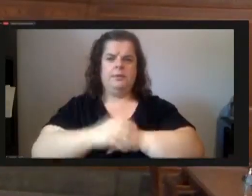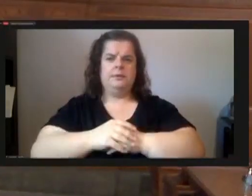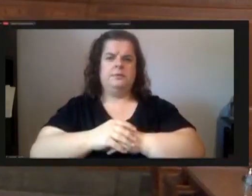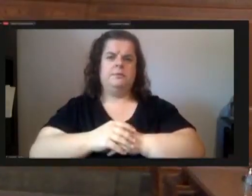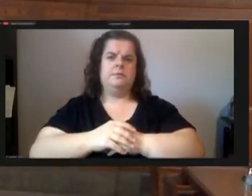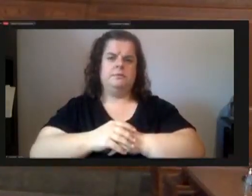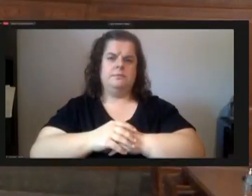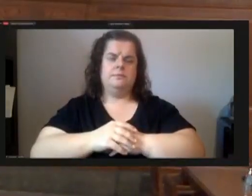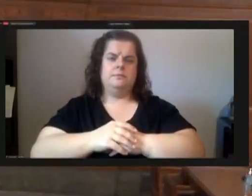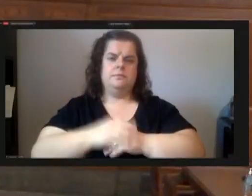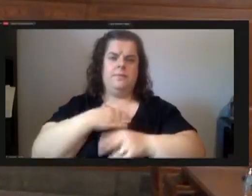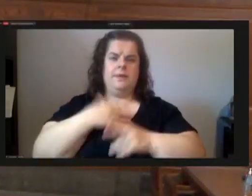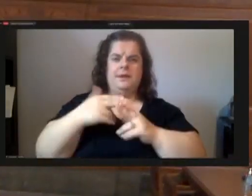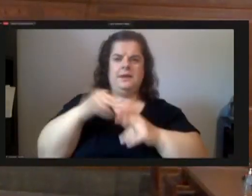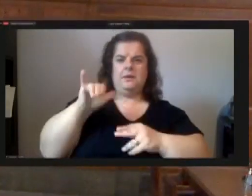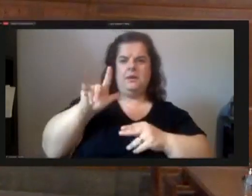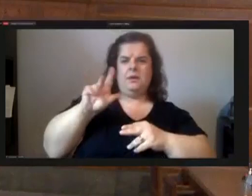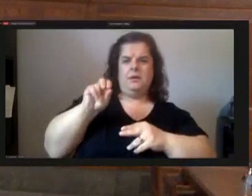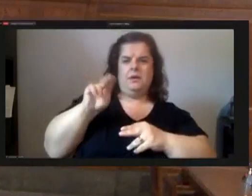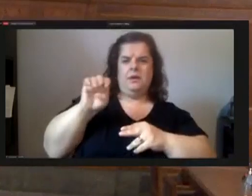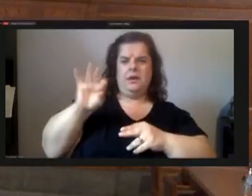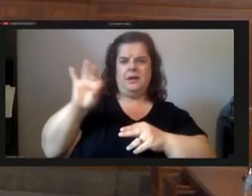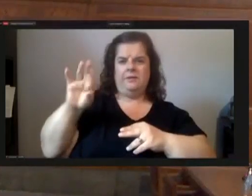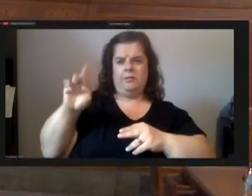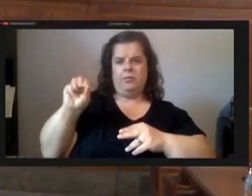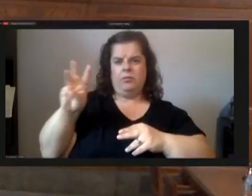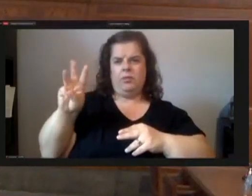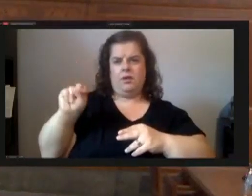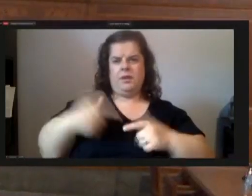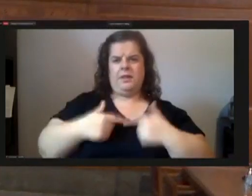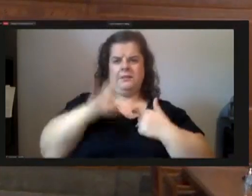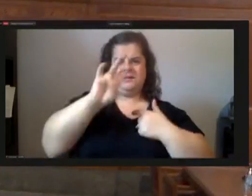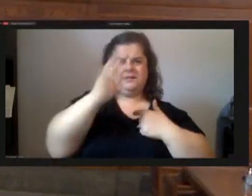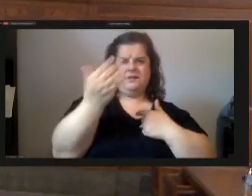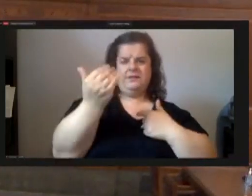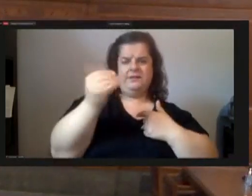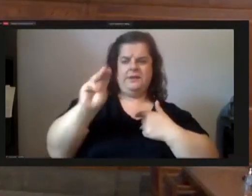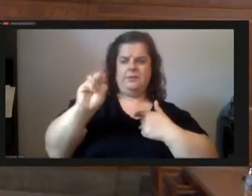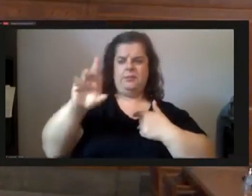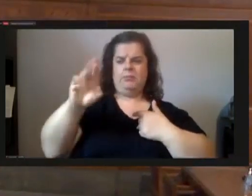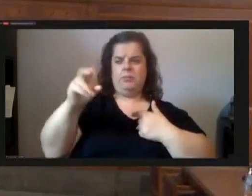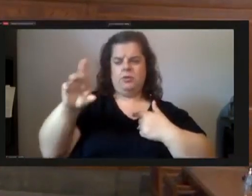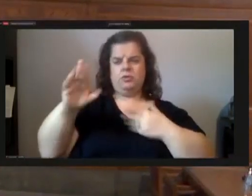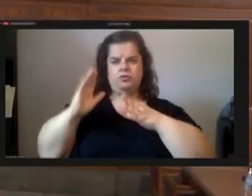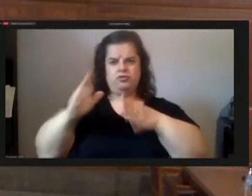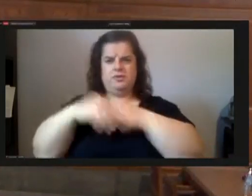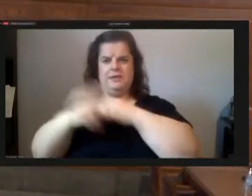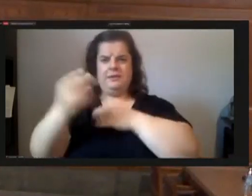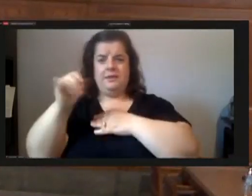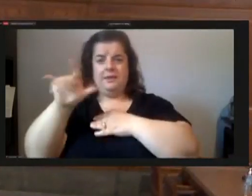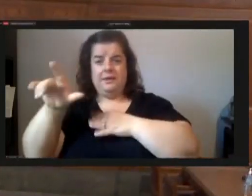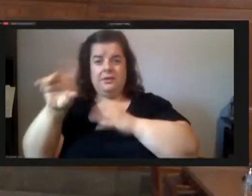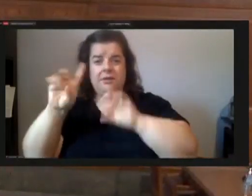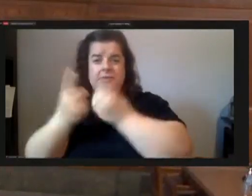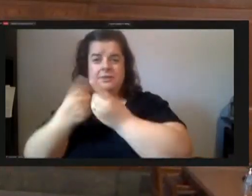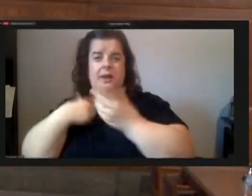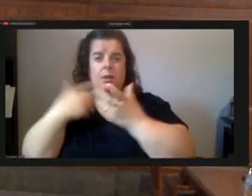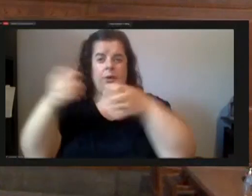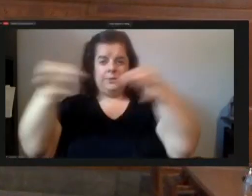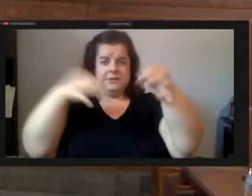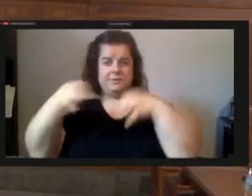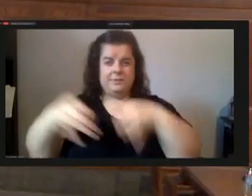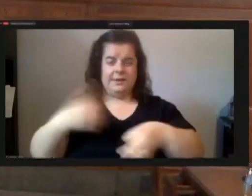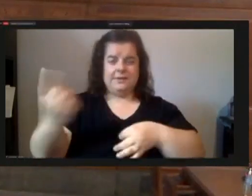my name is javon f brown i live at 715 mercer street in the hill district i want to explain something yesterday